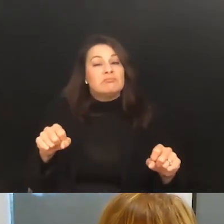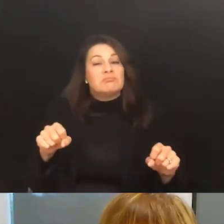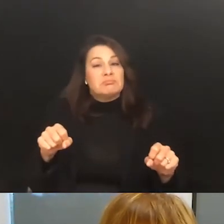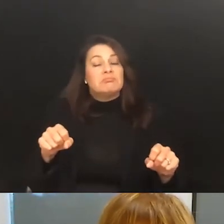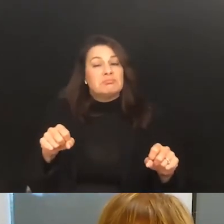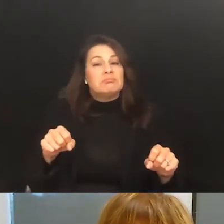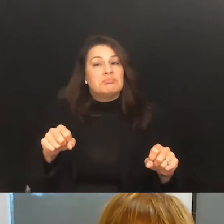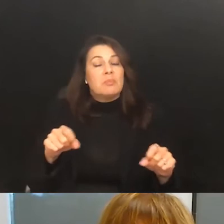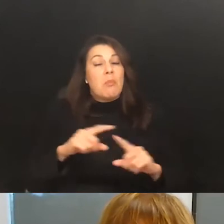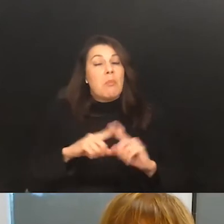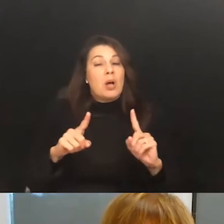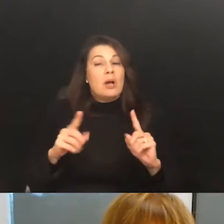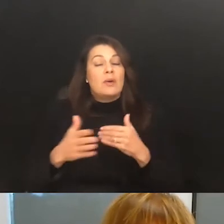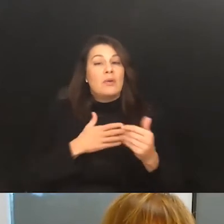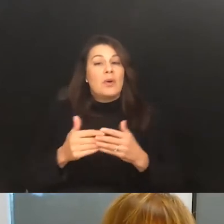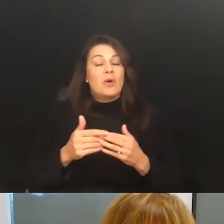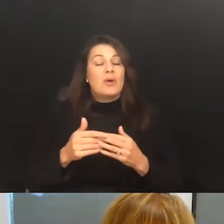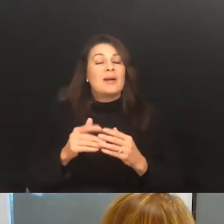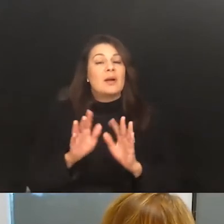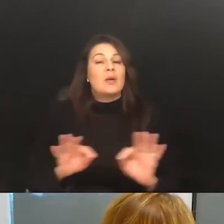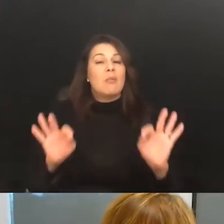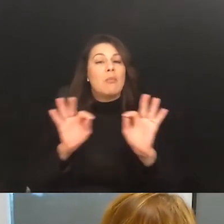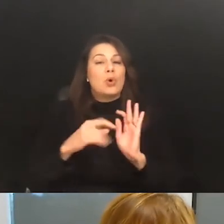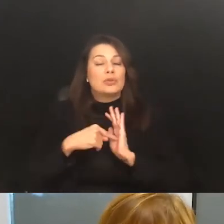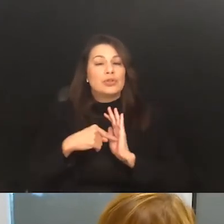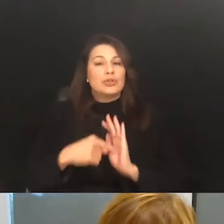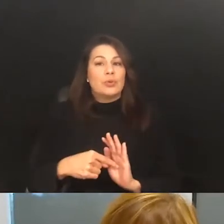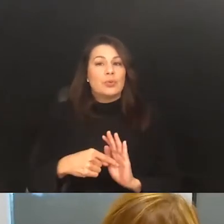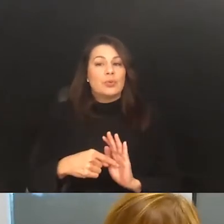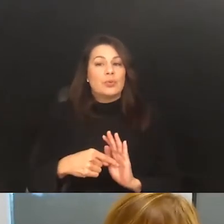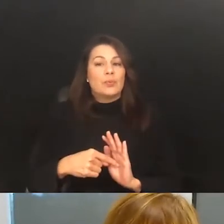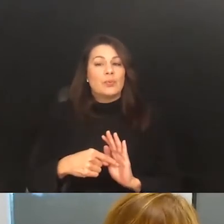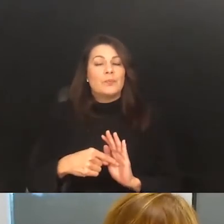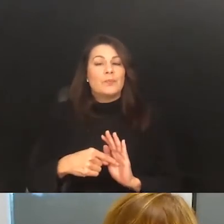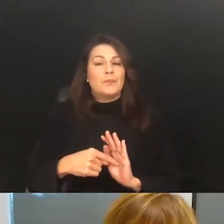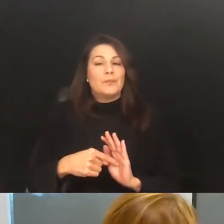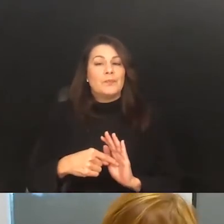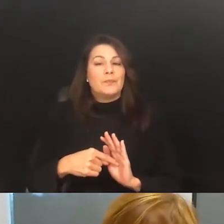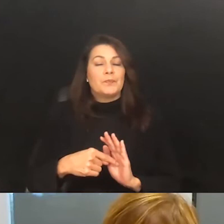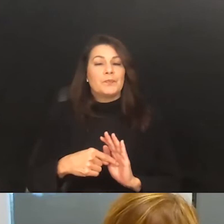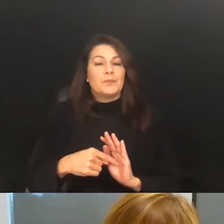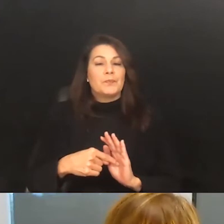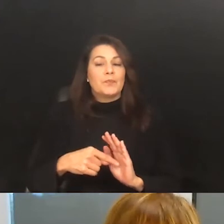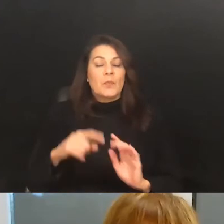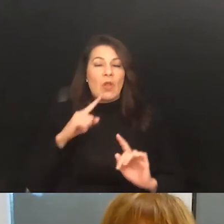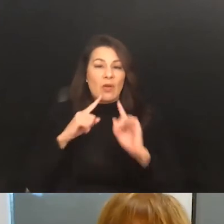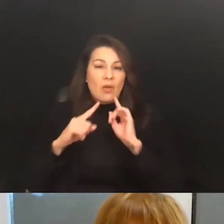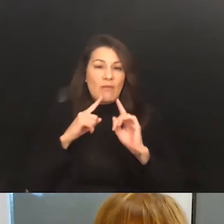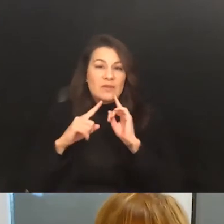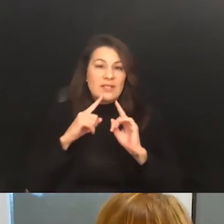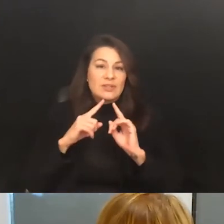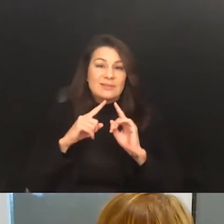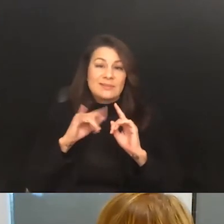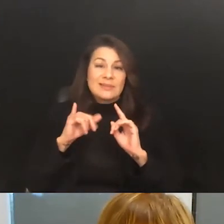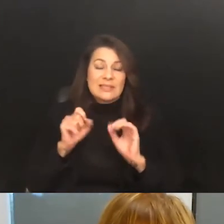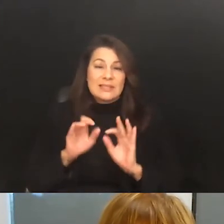I think it is important to show, and this is why I say the conversation is so necessary,